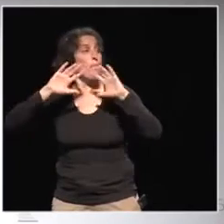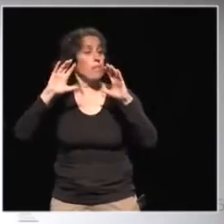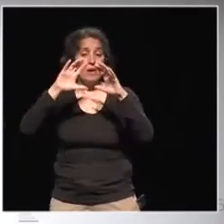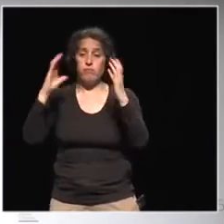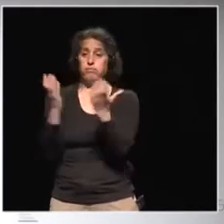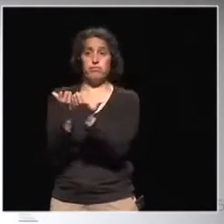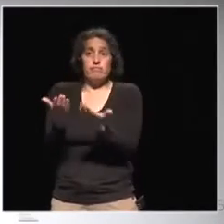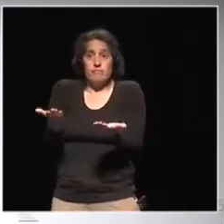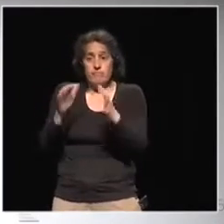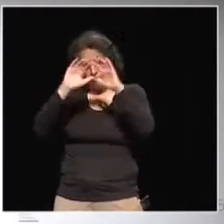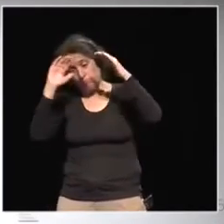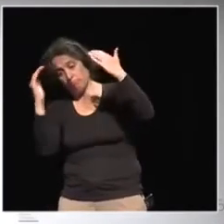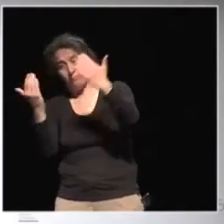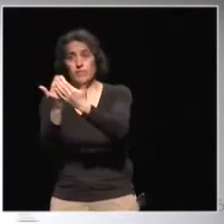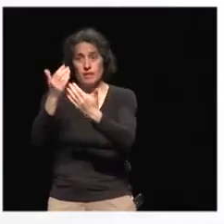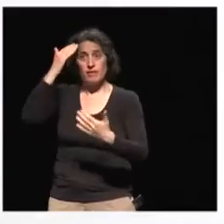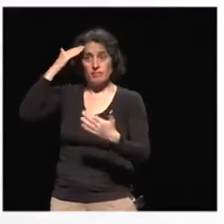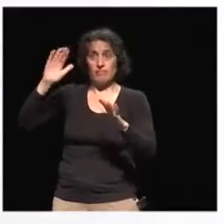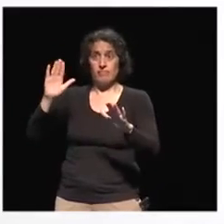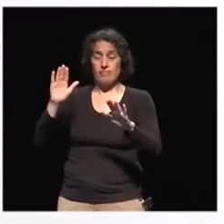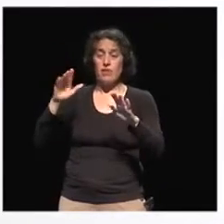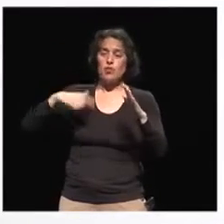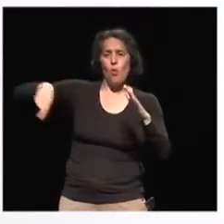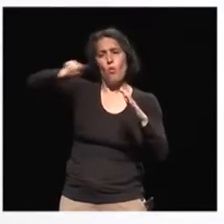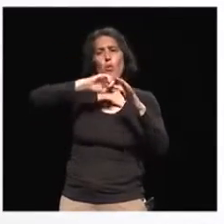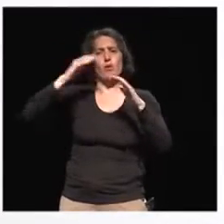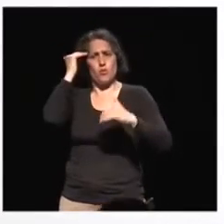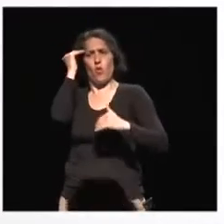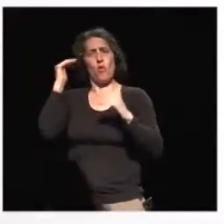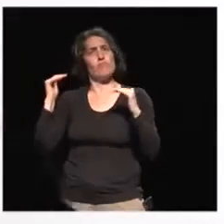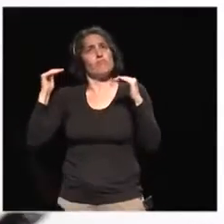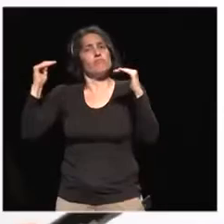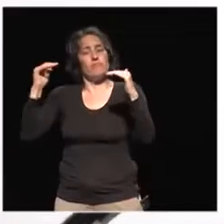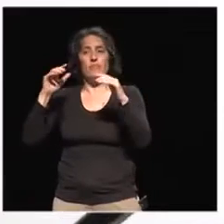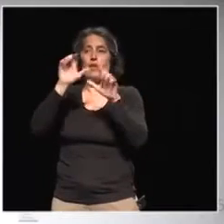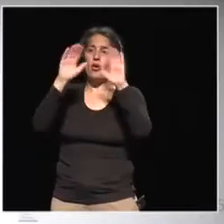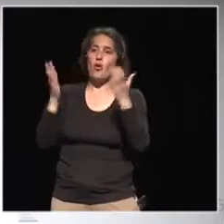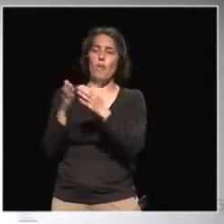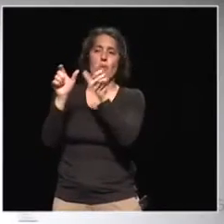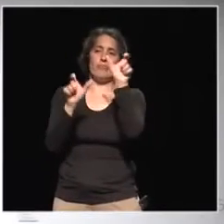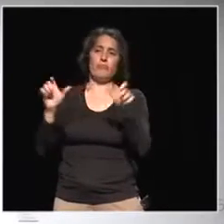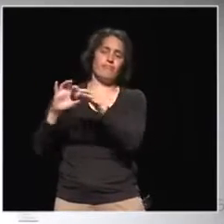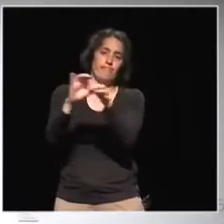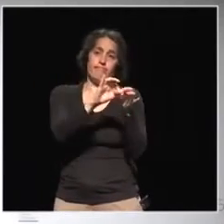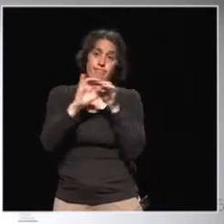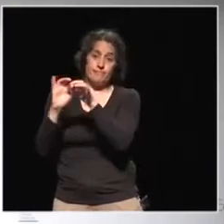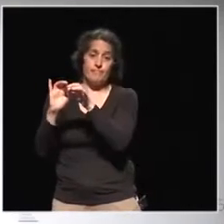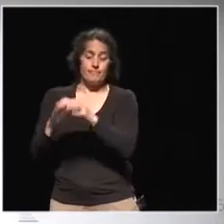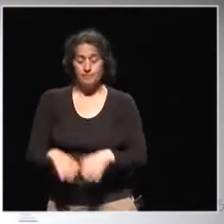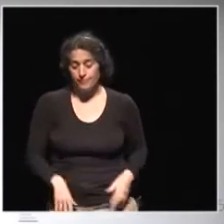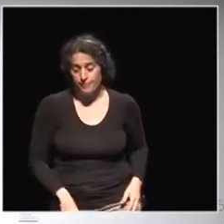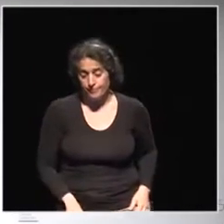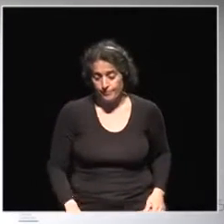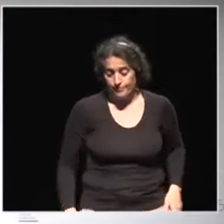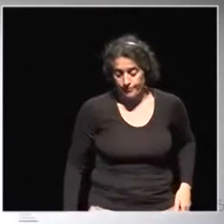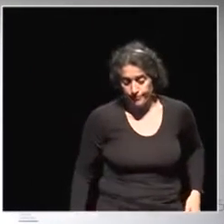citizenship and awareness should be global. Thank you. Thank you. very much. There is another microphone here